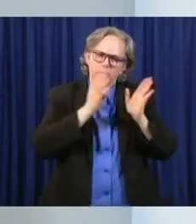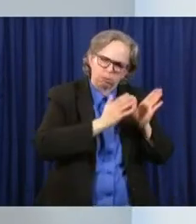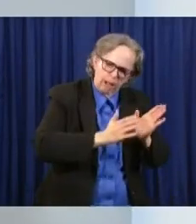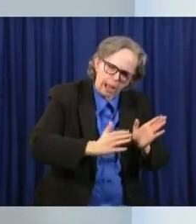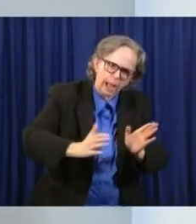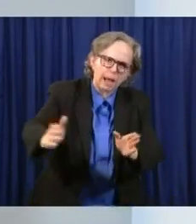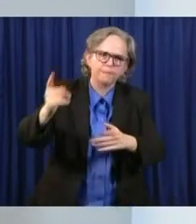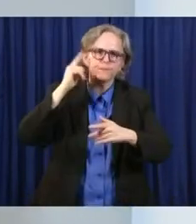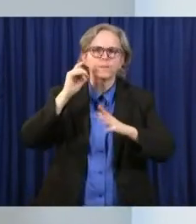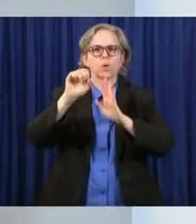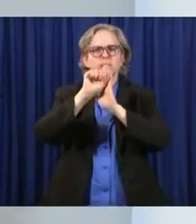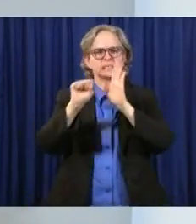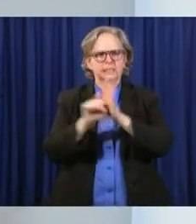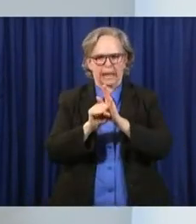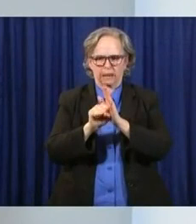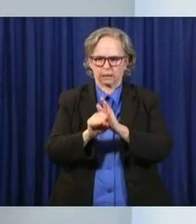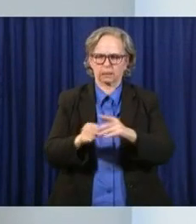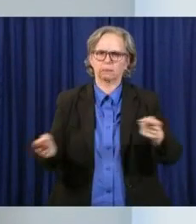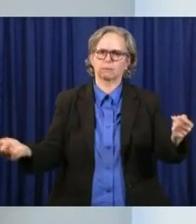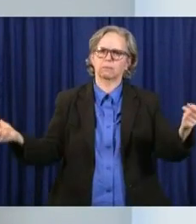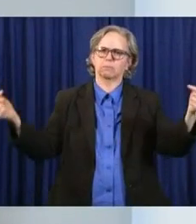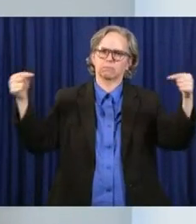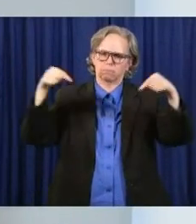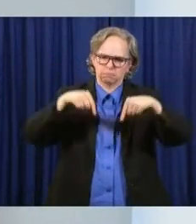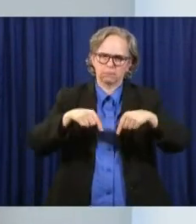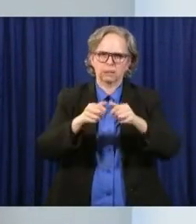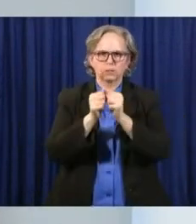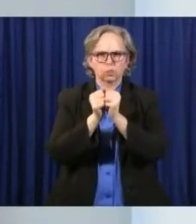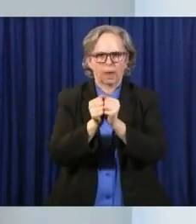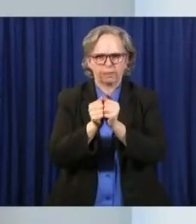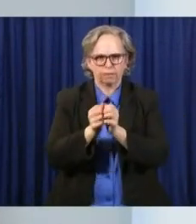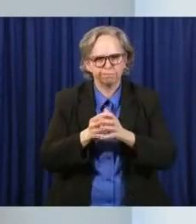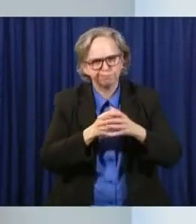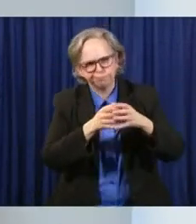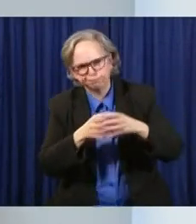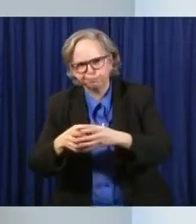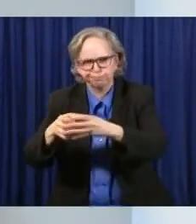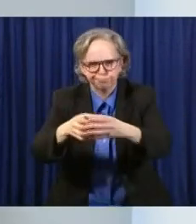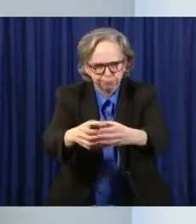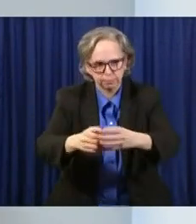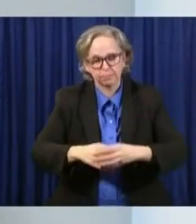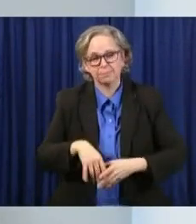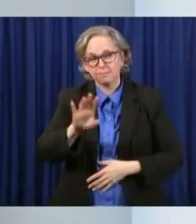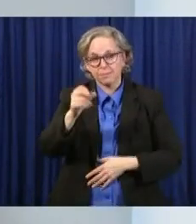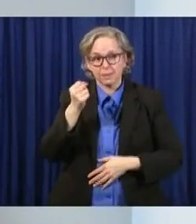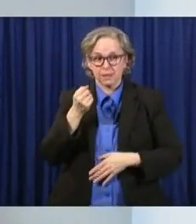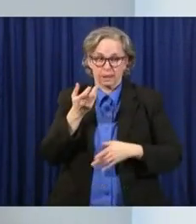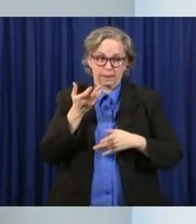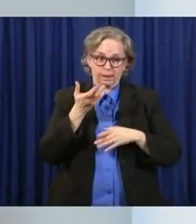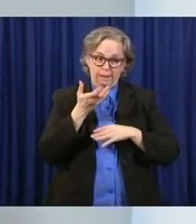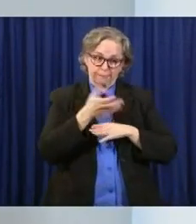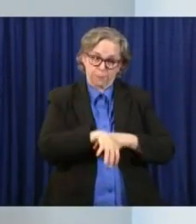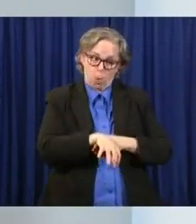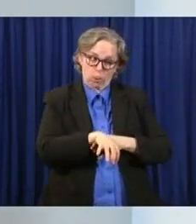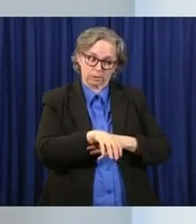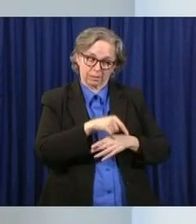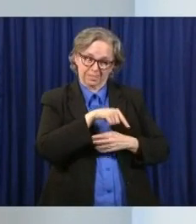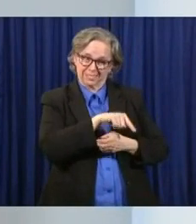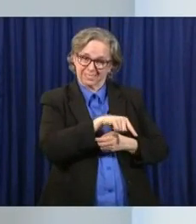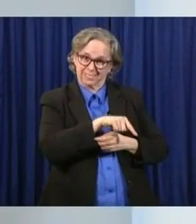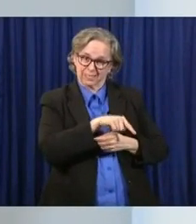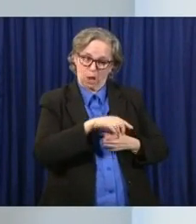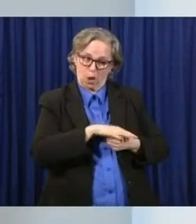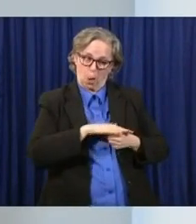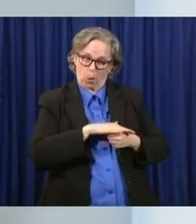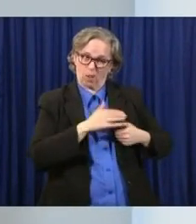and we rely on our local officials to enforce the rules and the executive order, which they have the